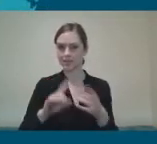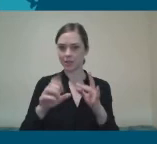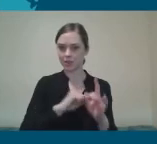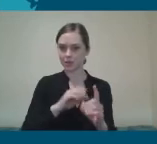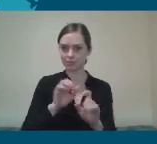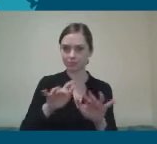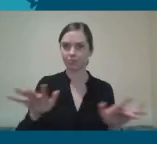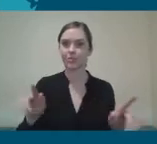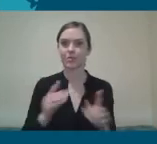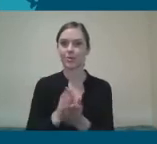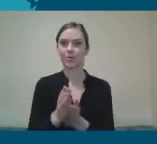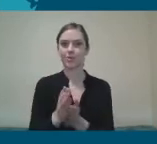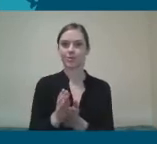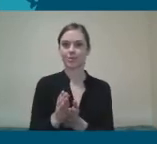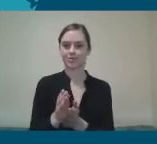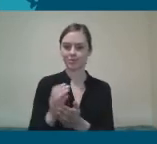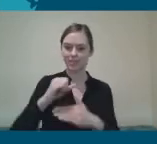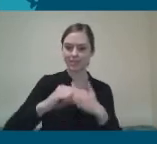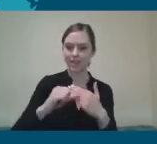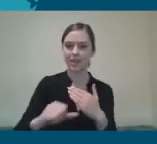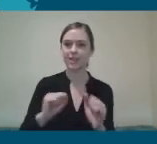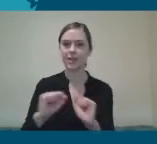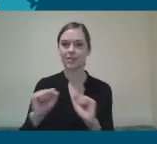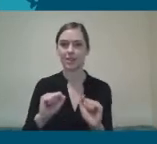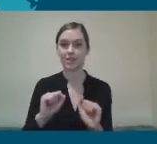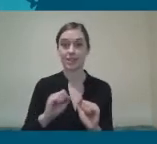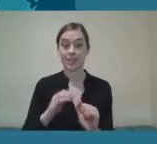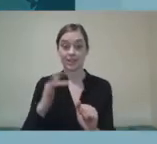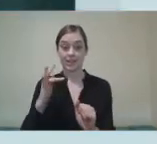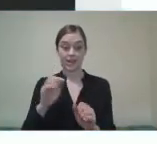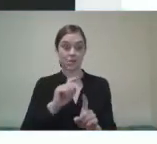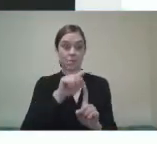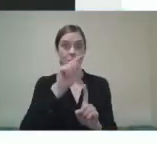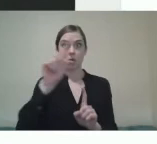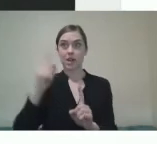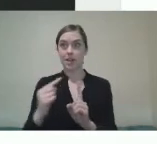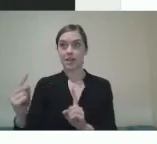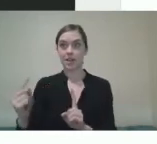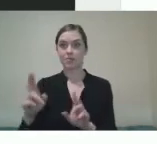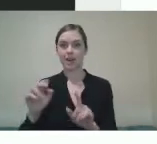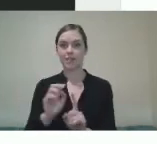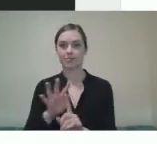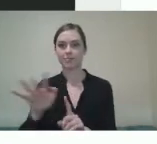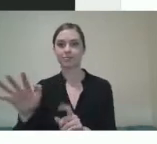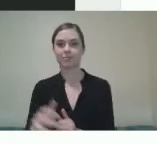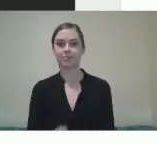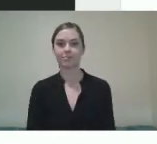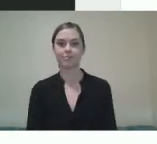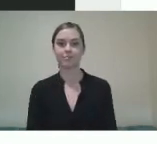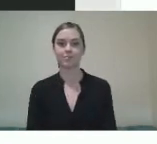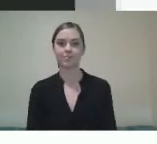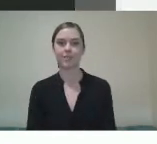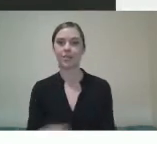residential care settings even in the most remote locations. The course features personalized content for engagement,